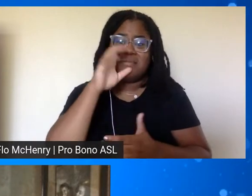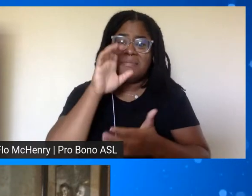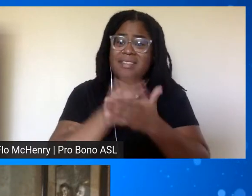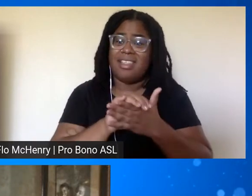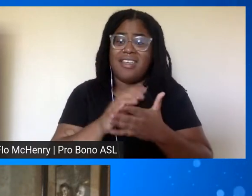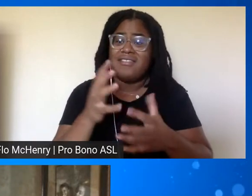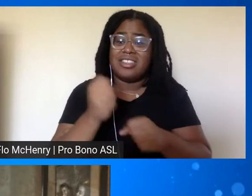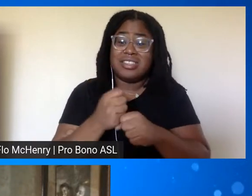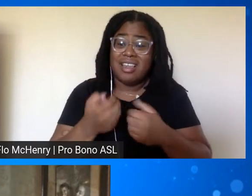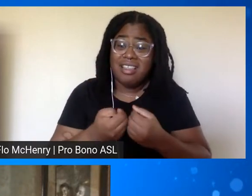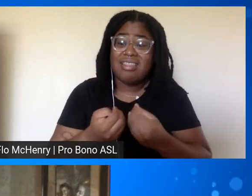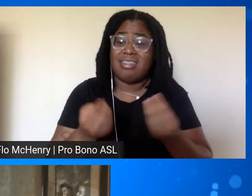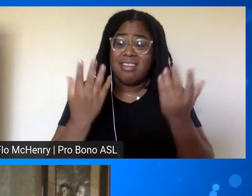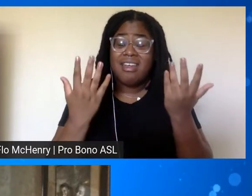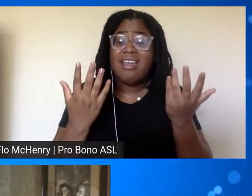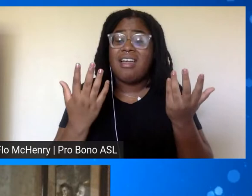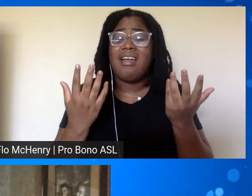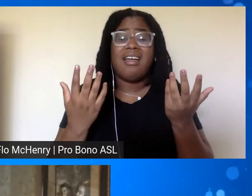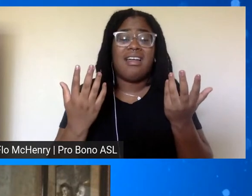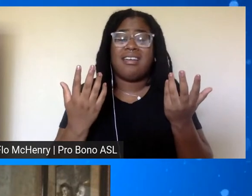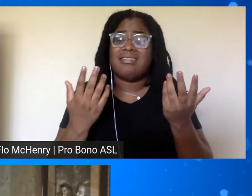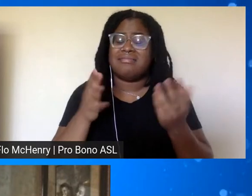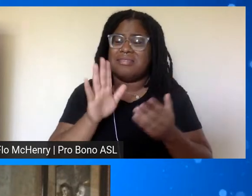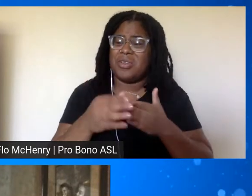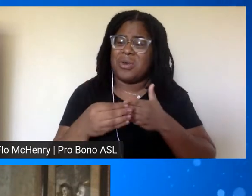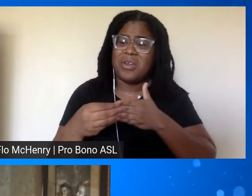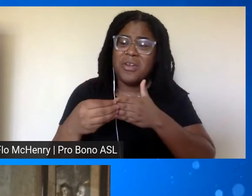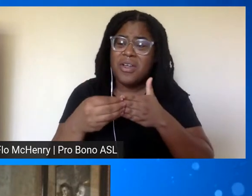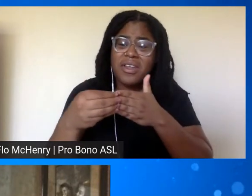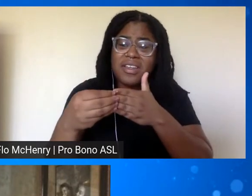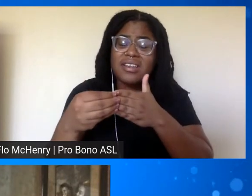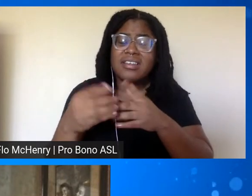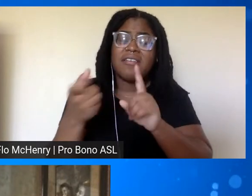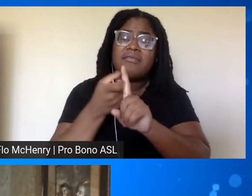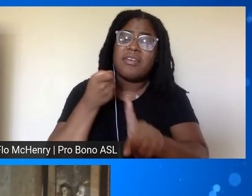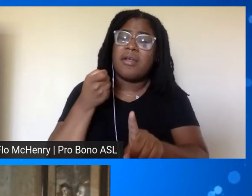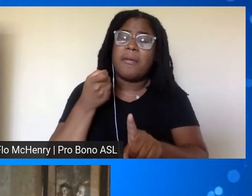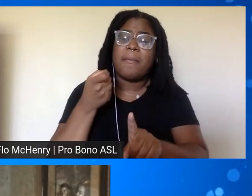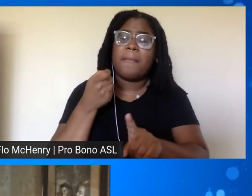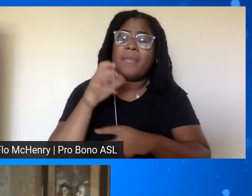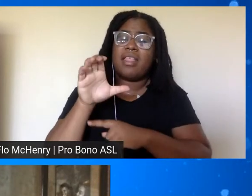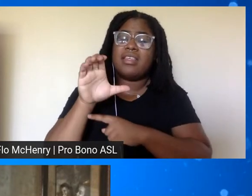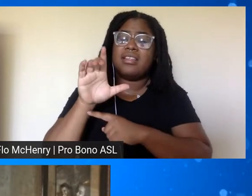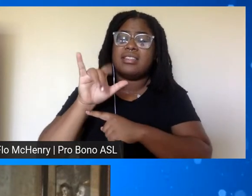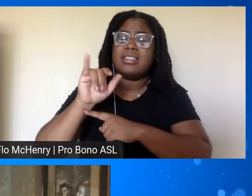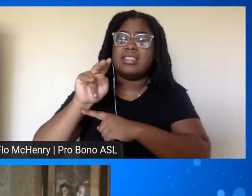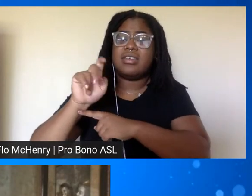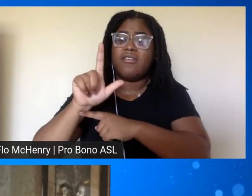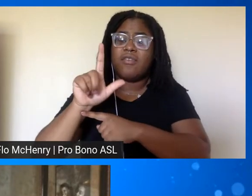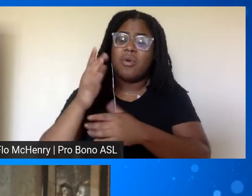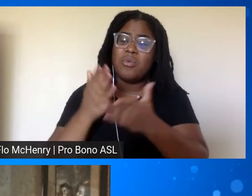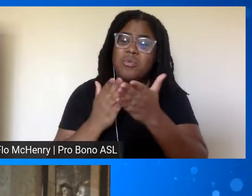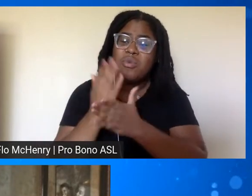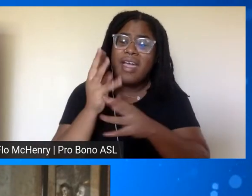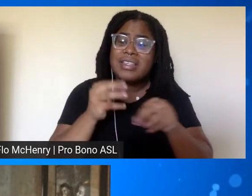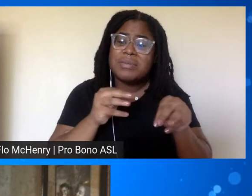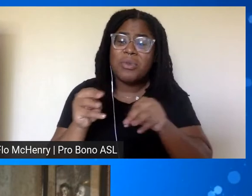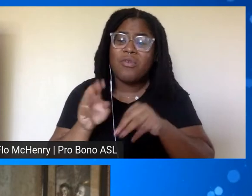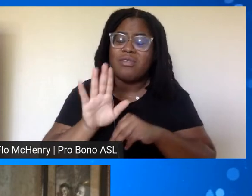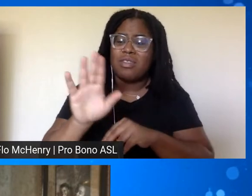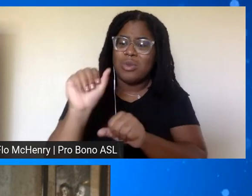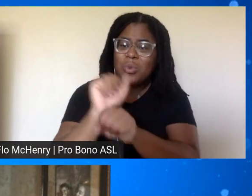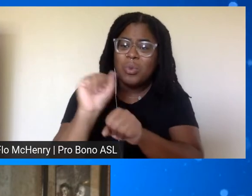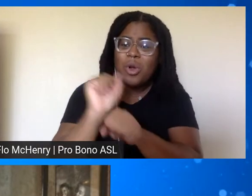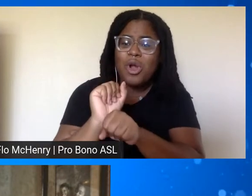a lot of their uh guidance uh from the civil rights movement um and the work that they did and